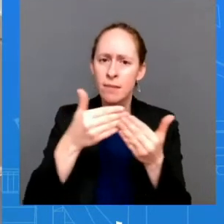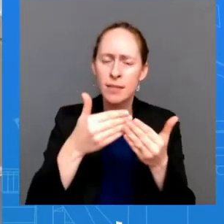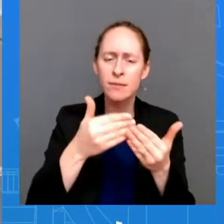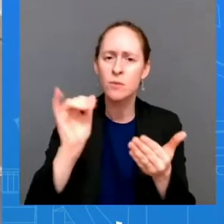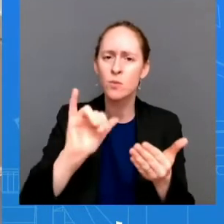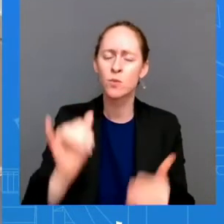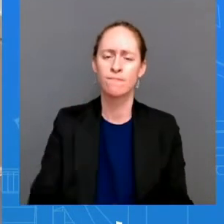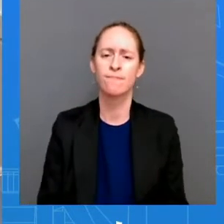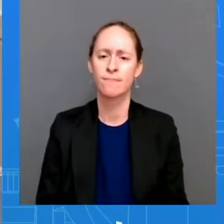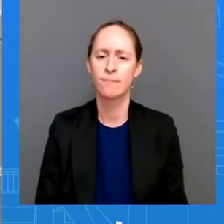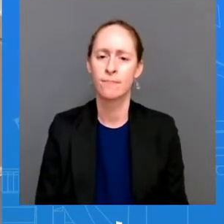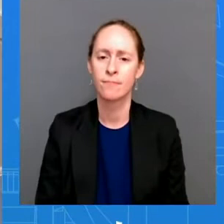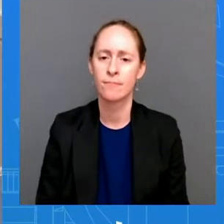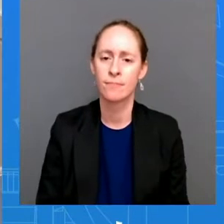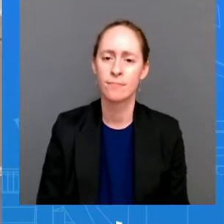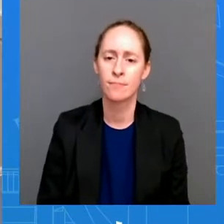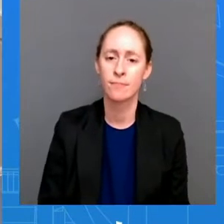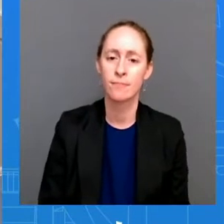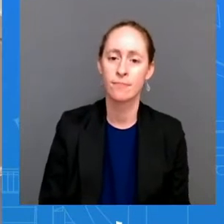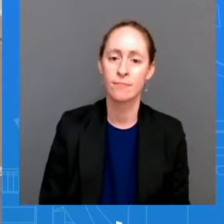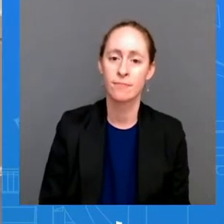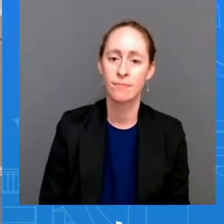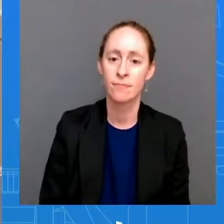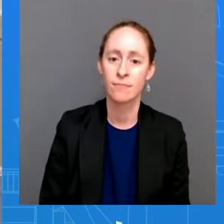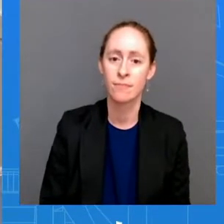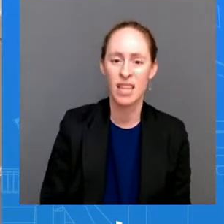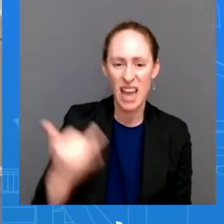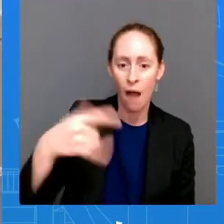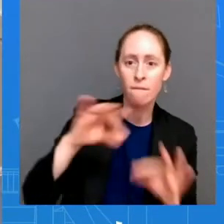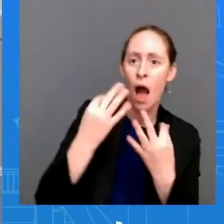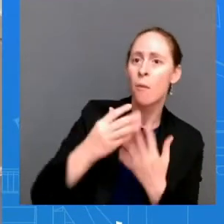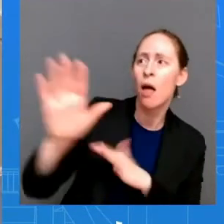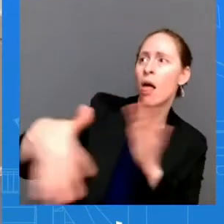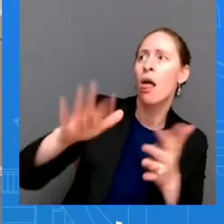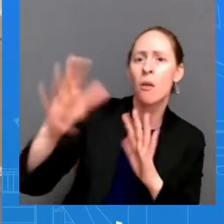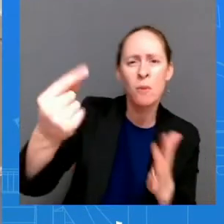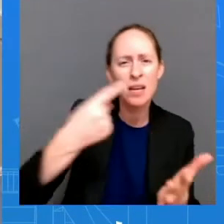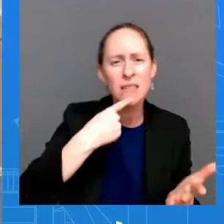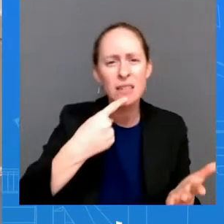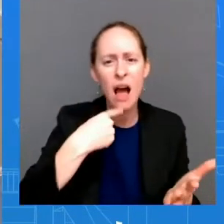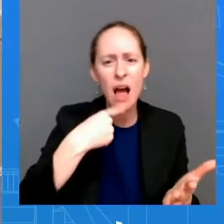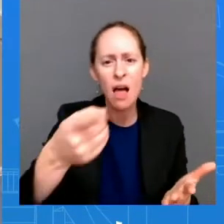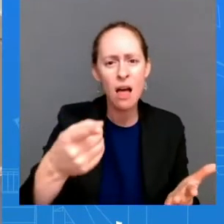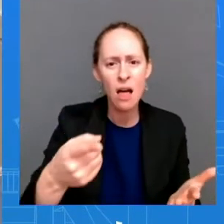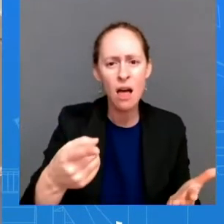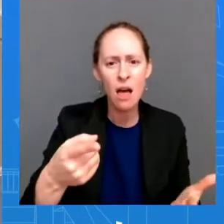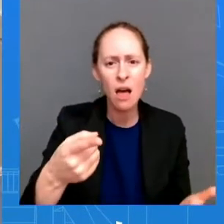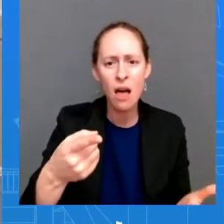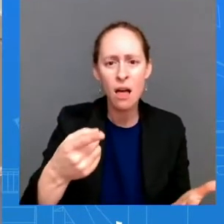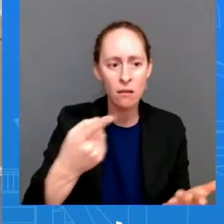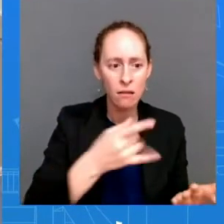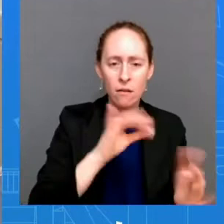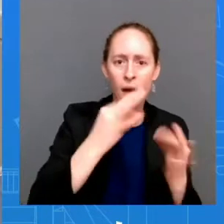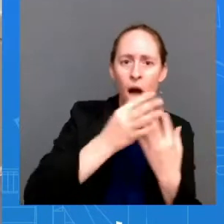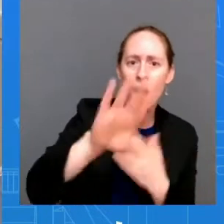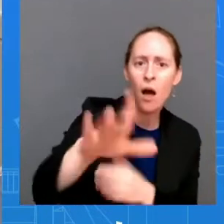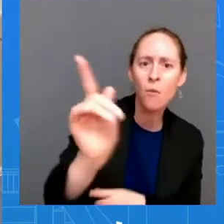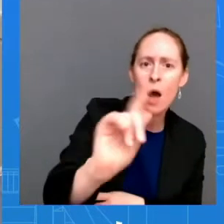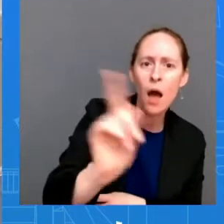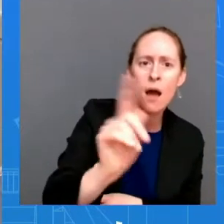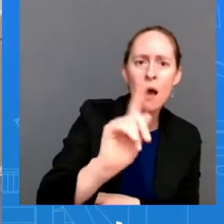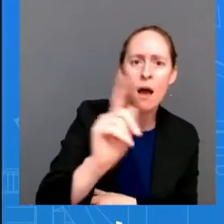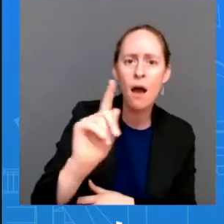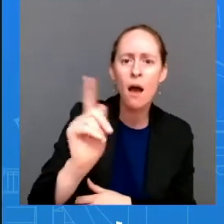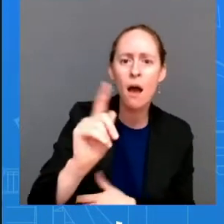families though when right now the shortage rate according to data is between that a stock rate is something between 20 and 30 percent so when will it be resolved